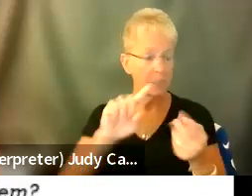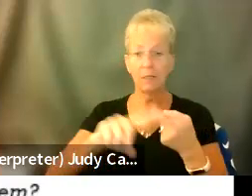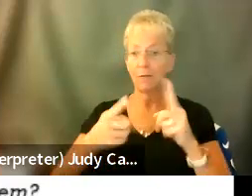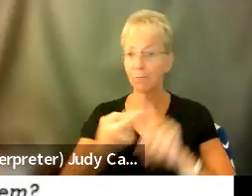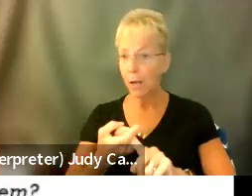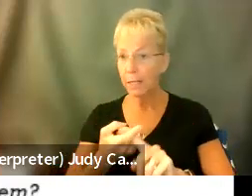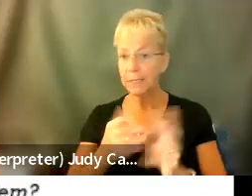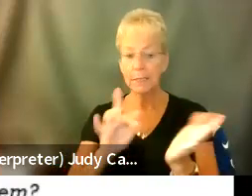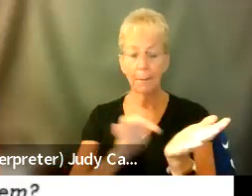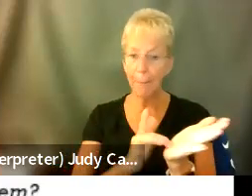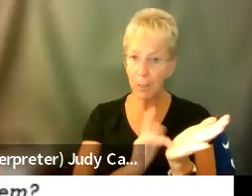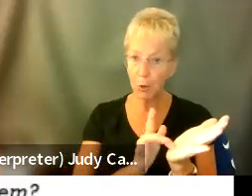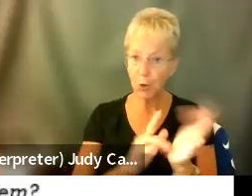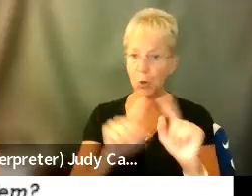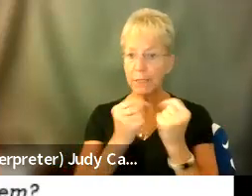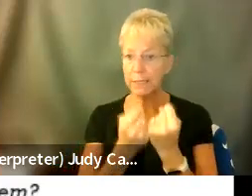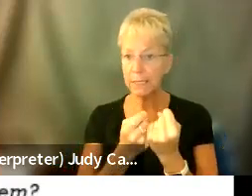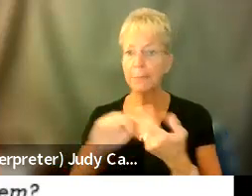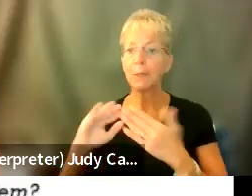team, and community resources.